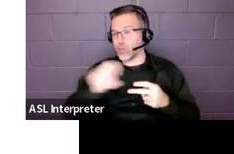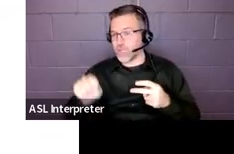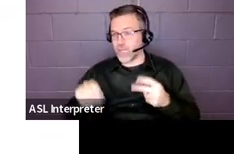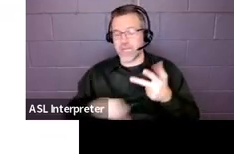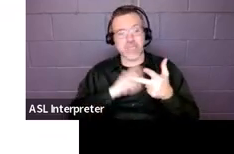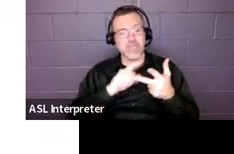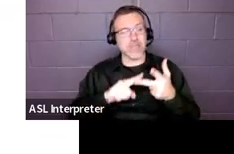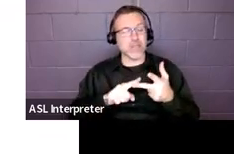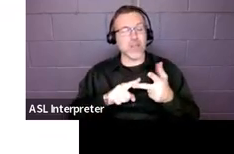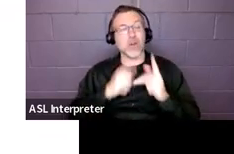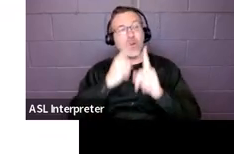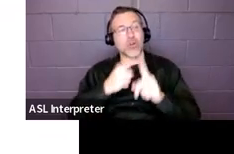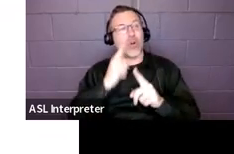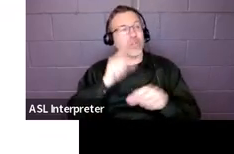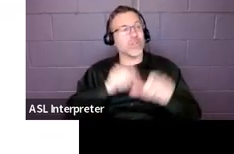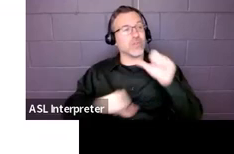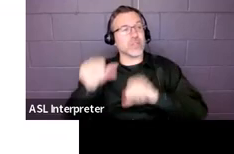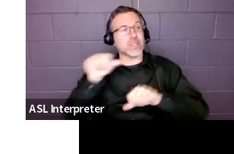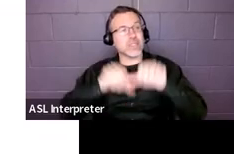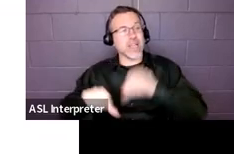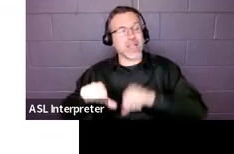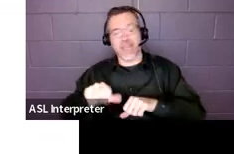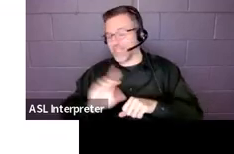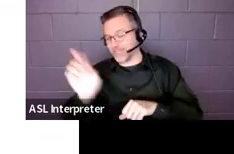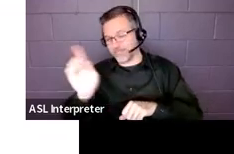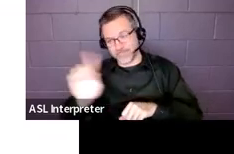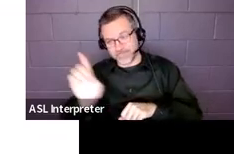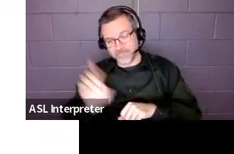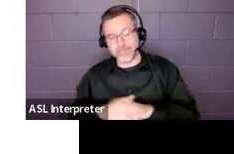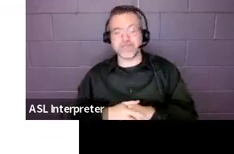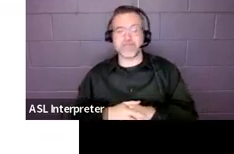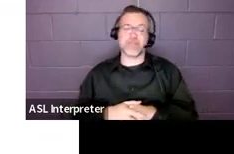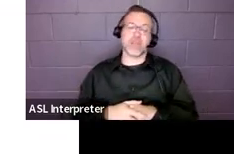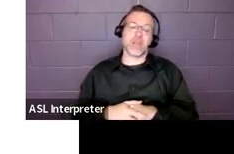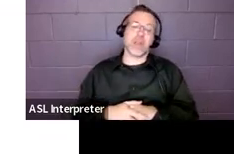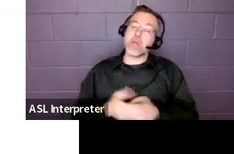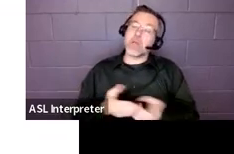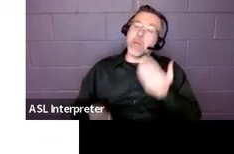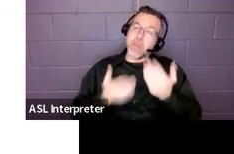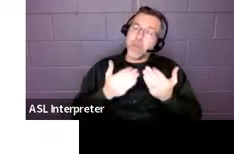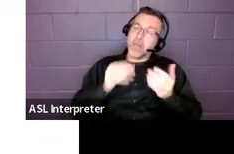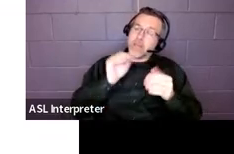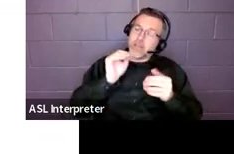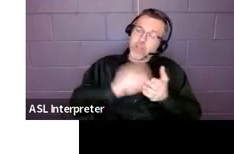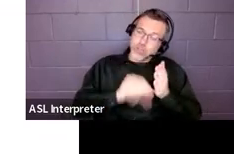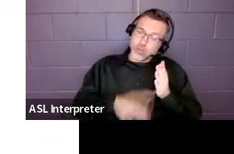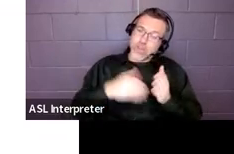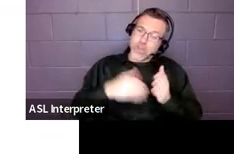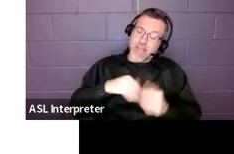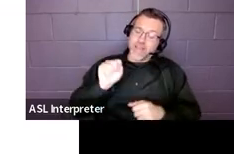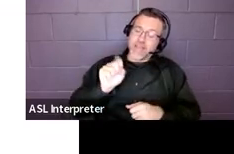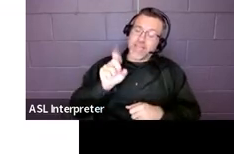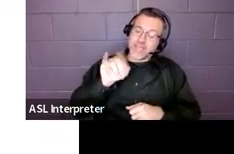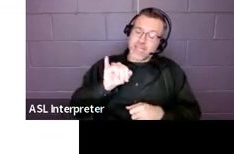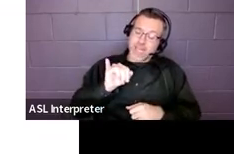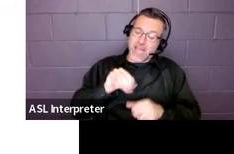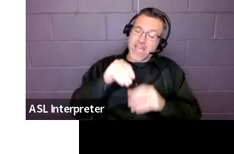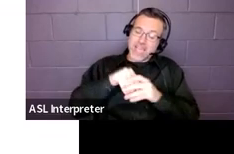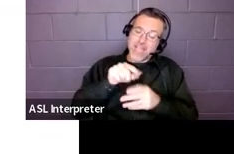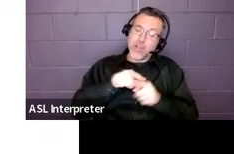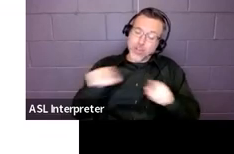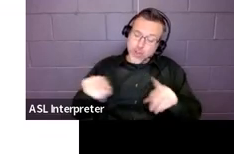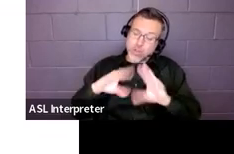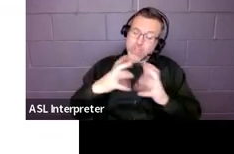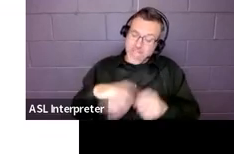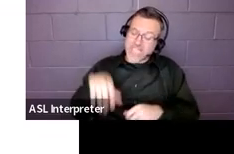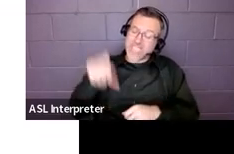It could definitely be that the child is getting SDI in those classes, but